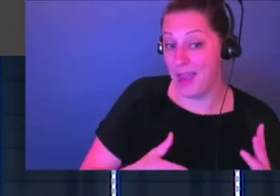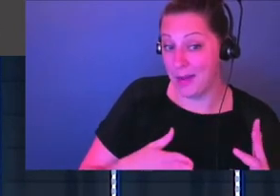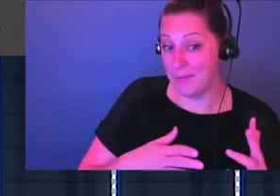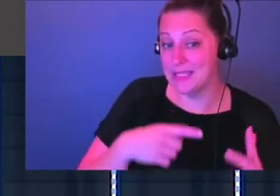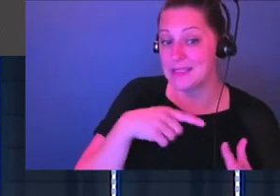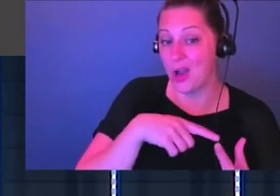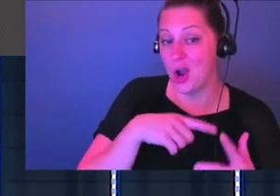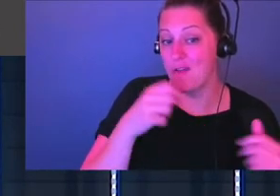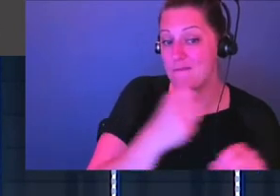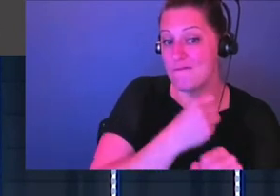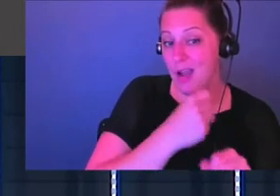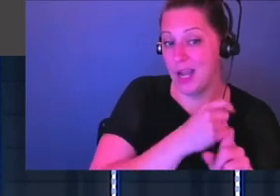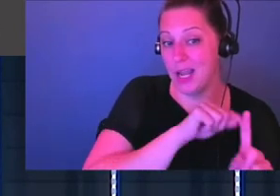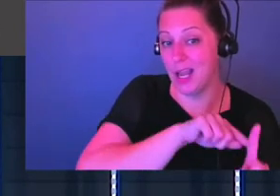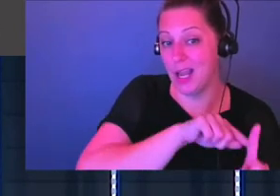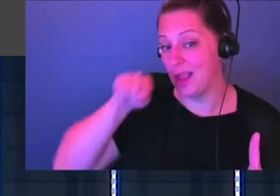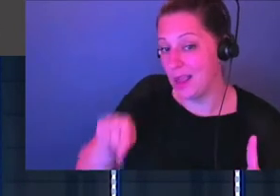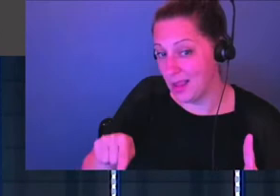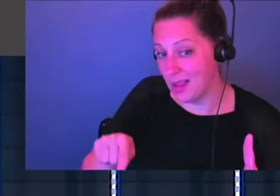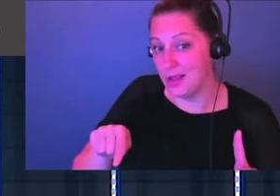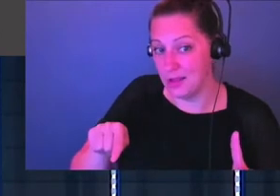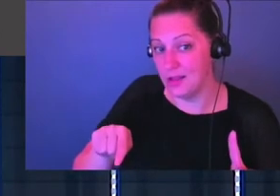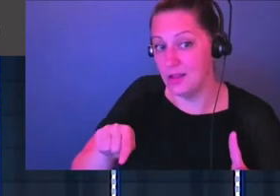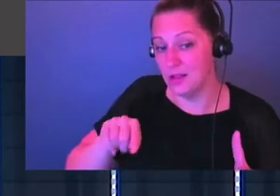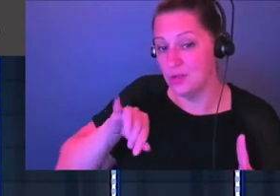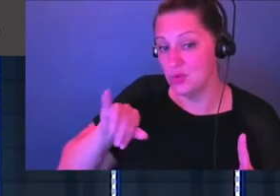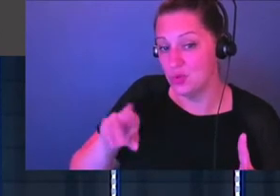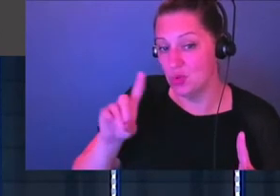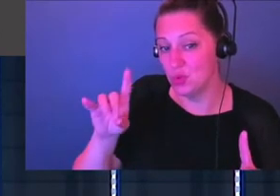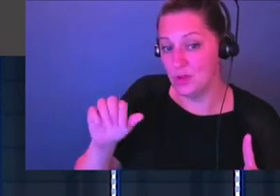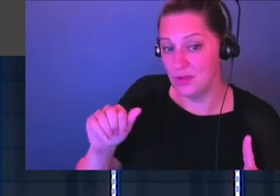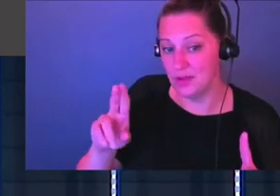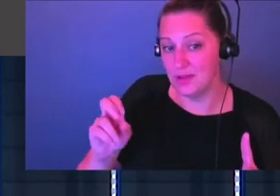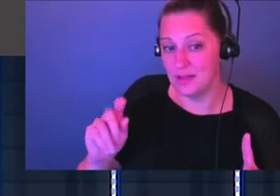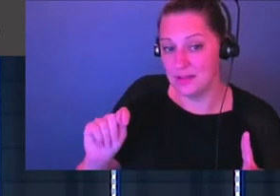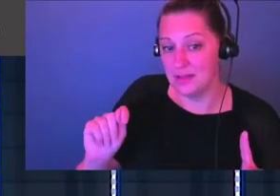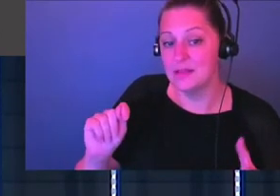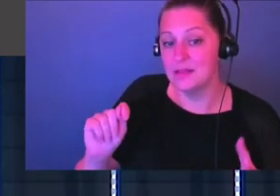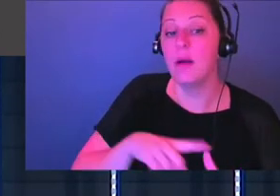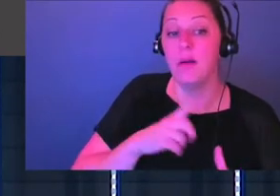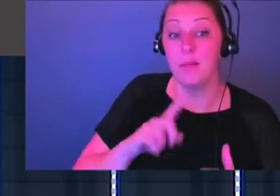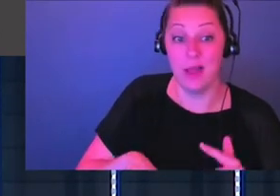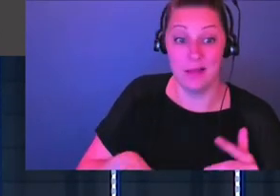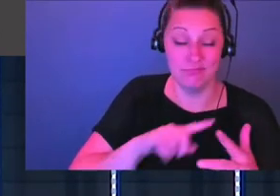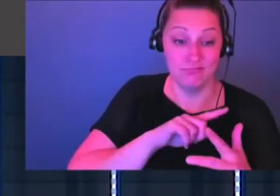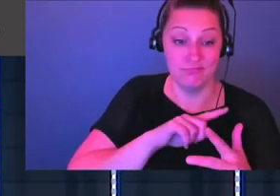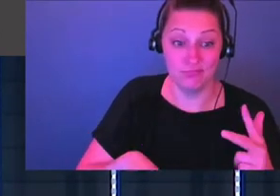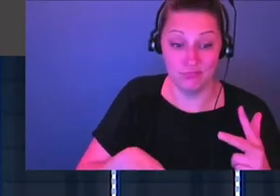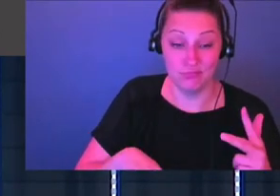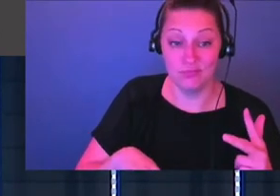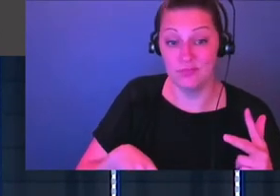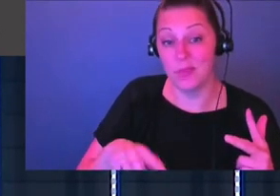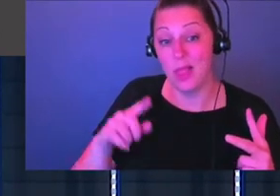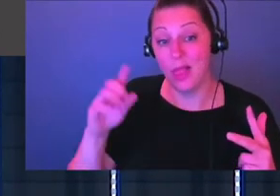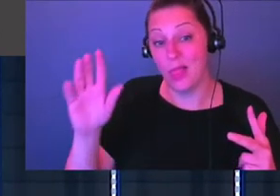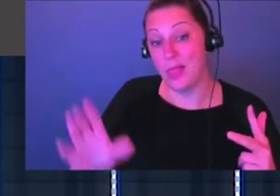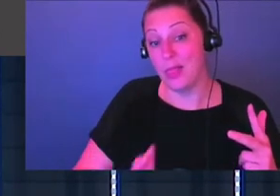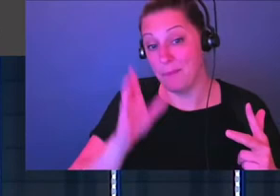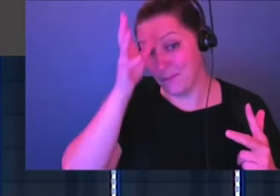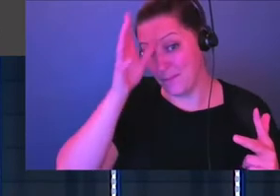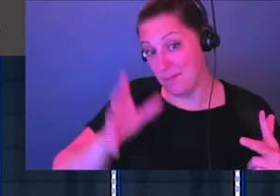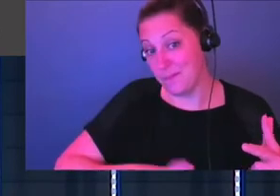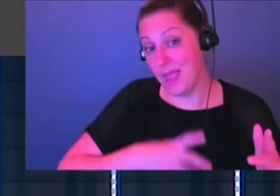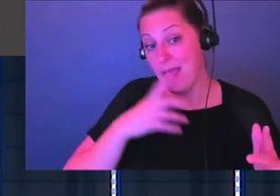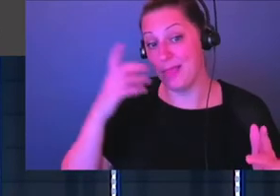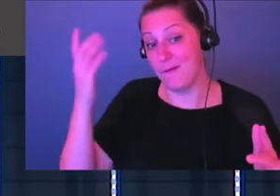them, the other people. And what happens is once the men that Jehoshaphat is appointed to be up front, once they start singing